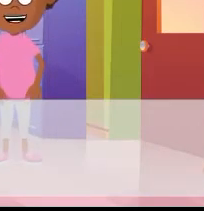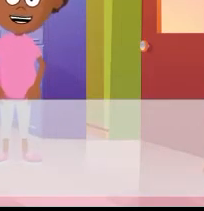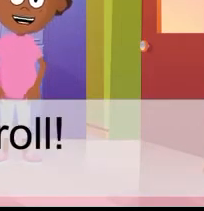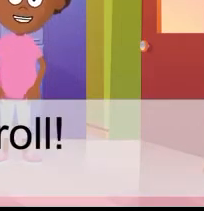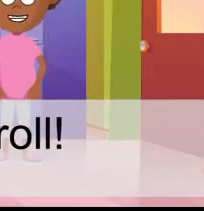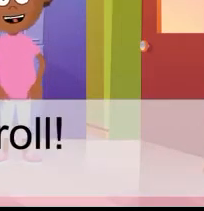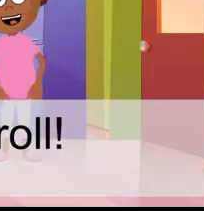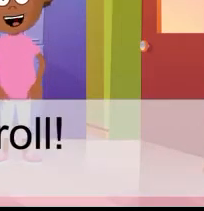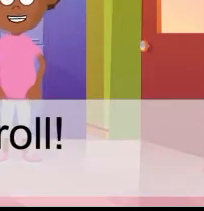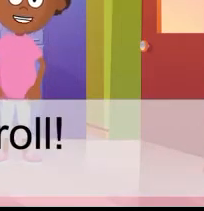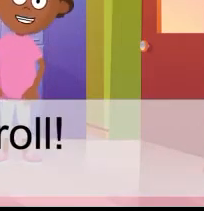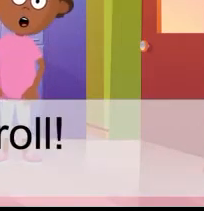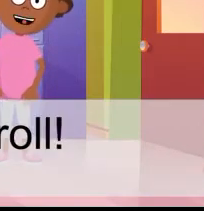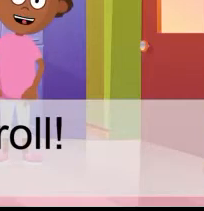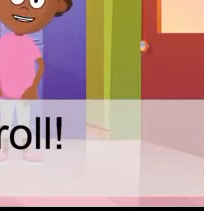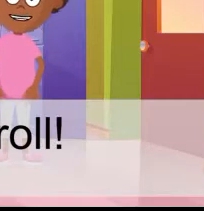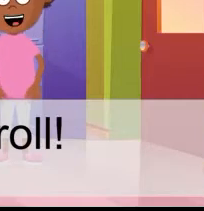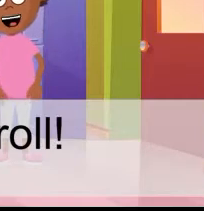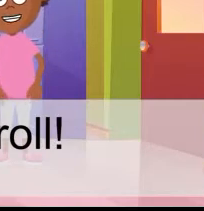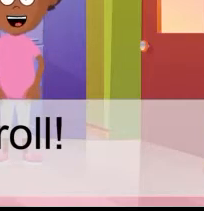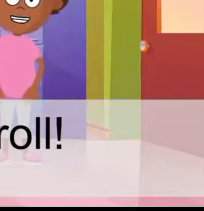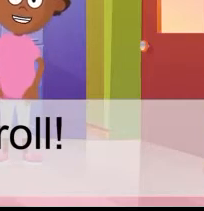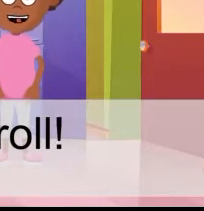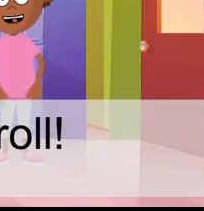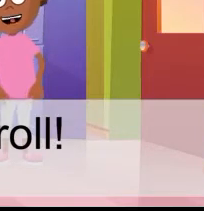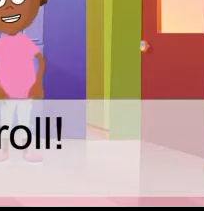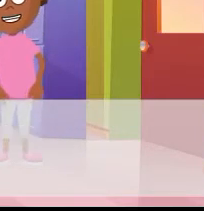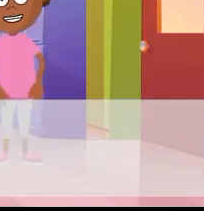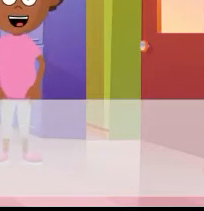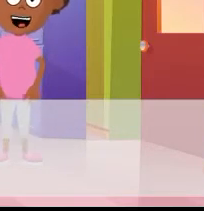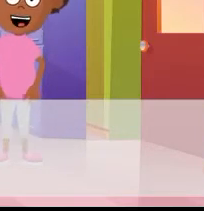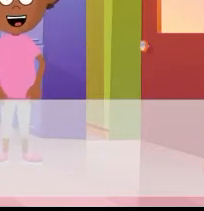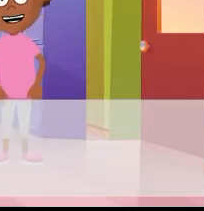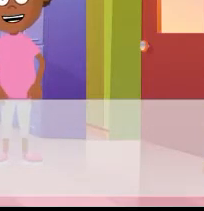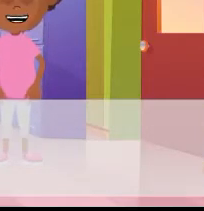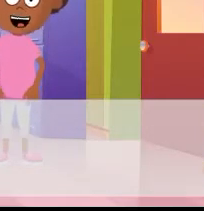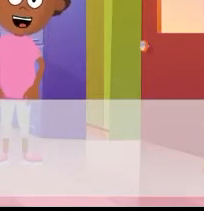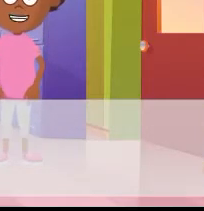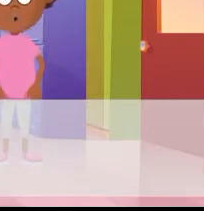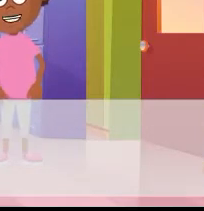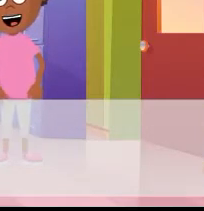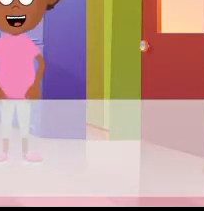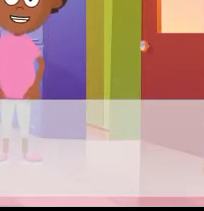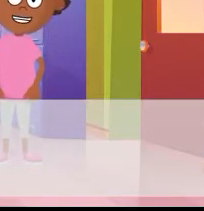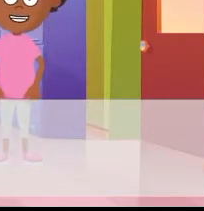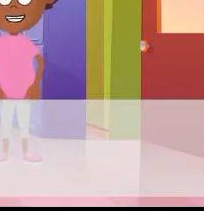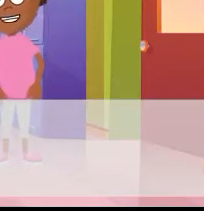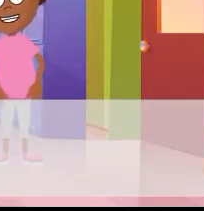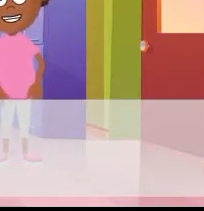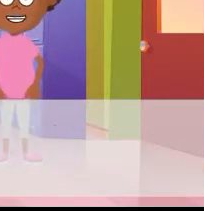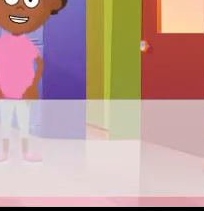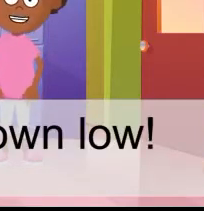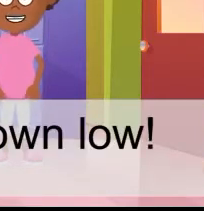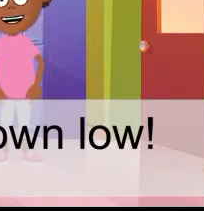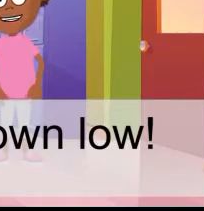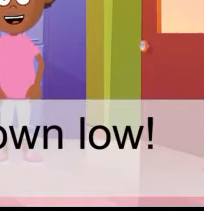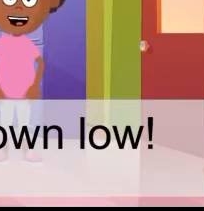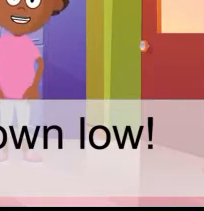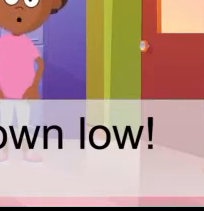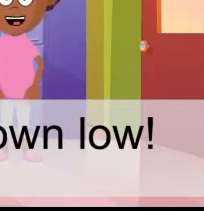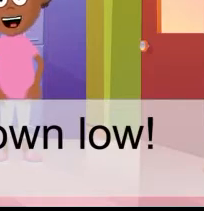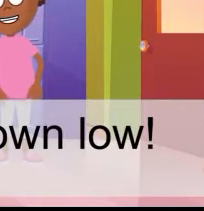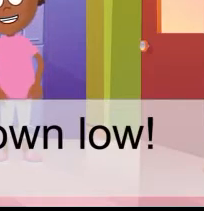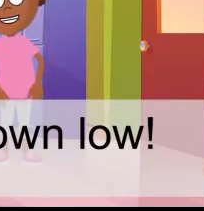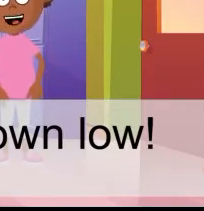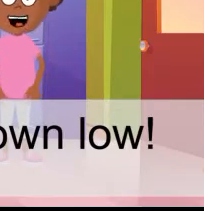fire, drop and roll, drop and roll, fire's out to get you, fire's out to get you, keep